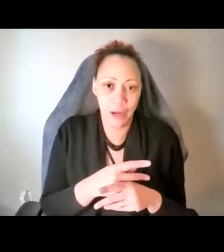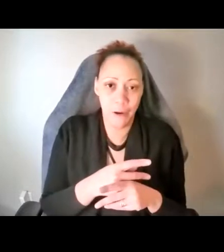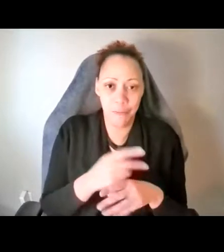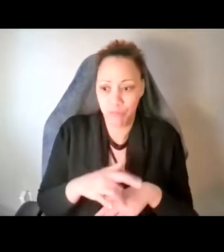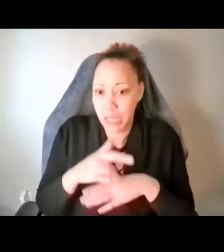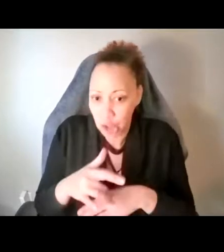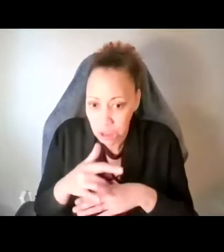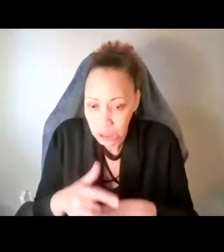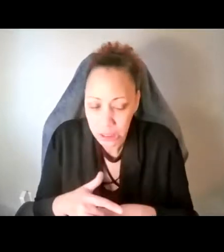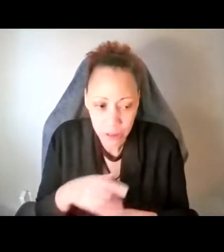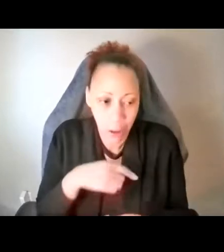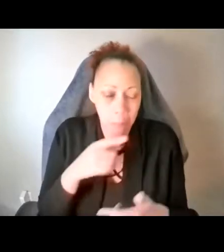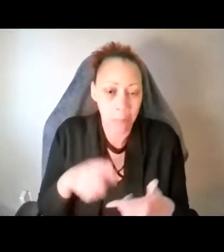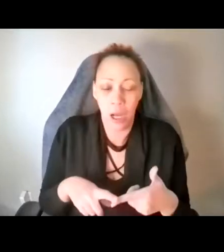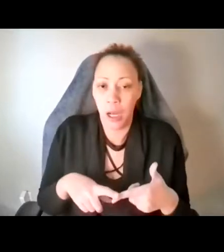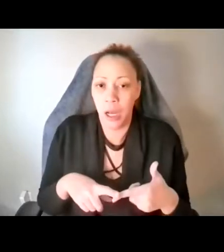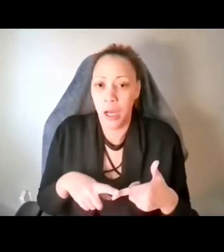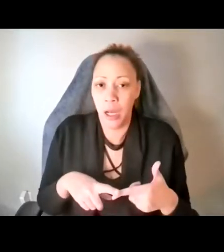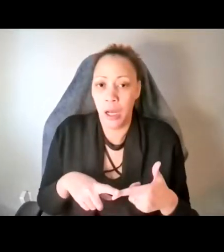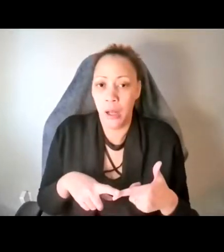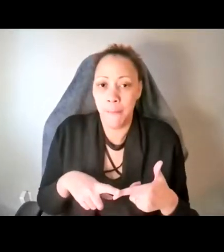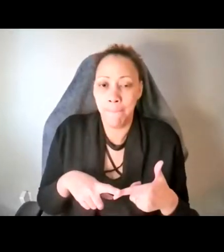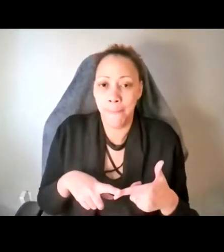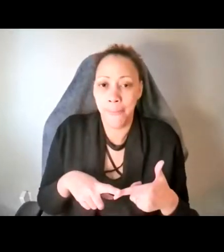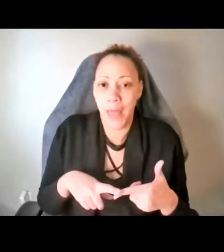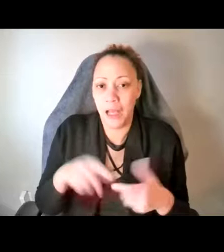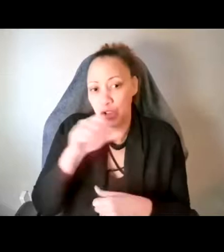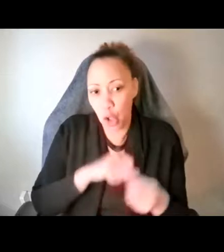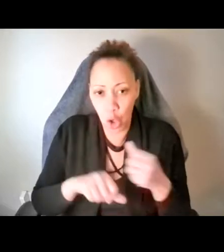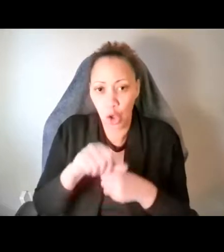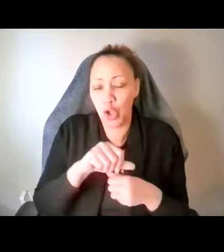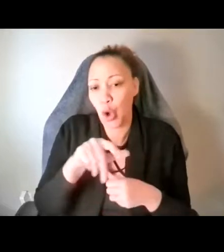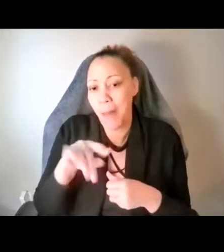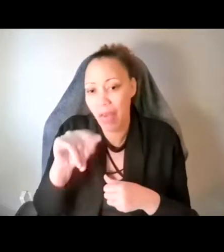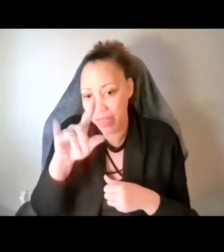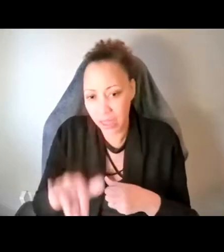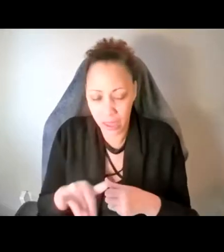or, um, you know, sociopathy, um,